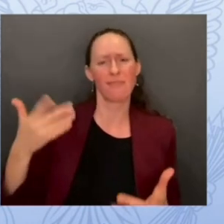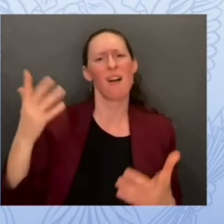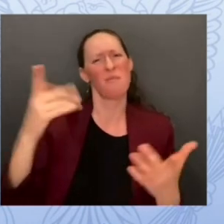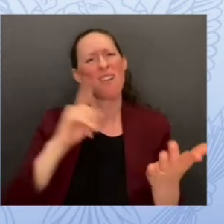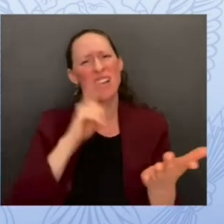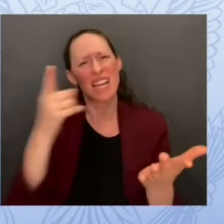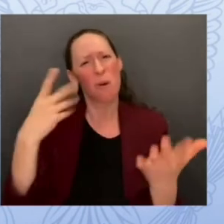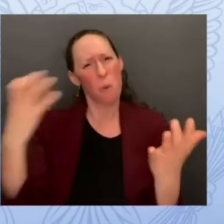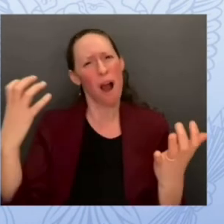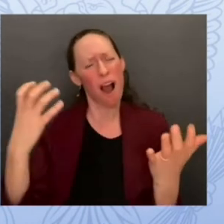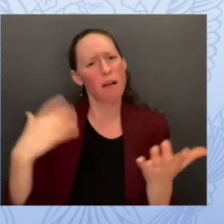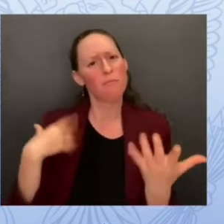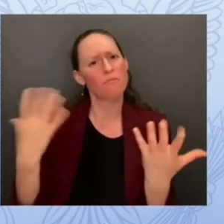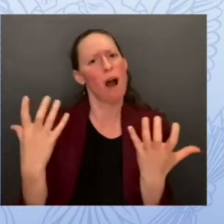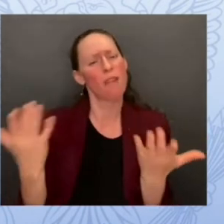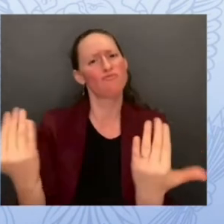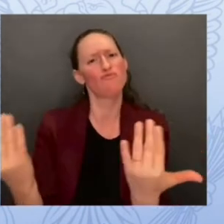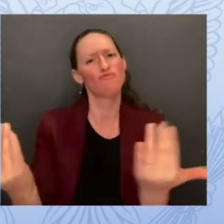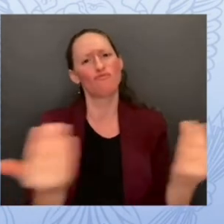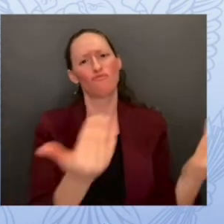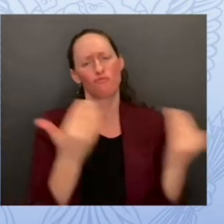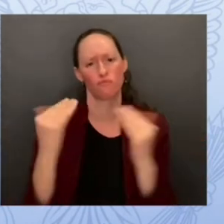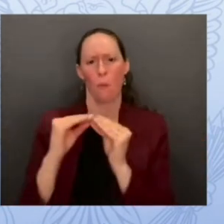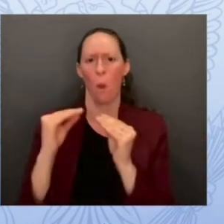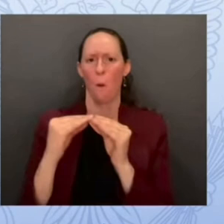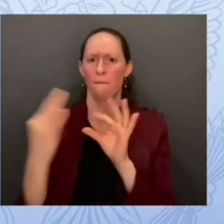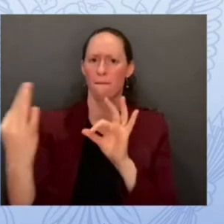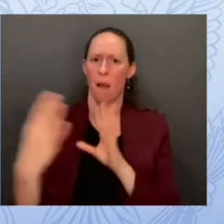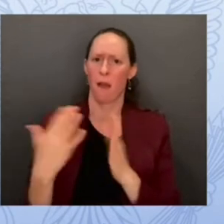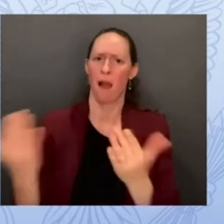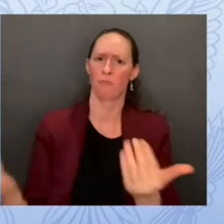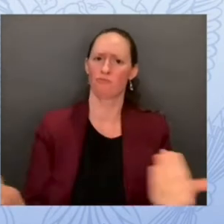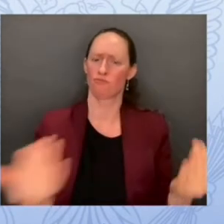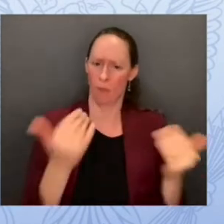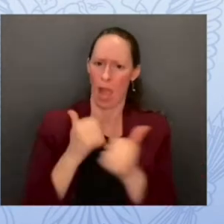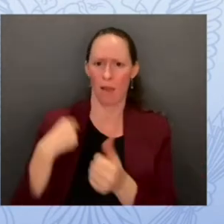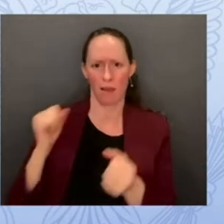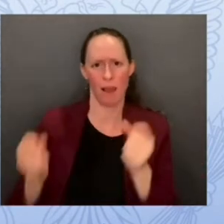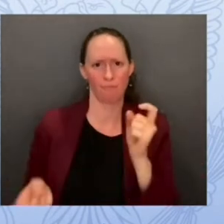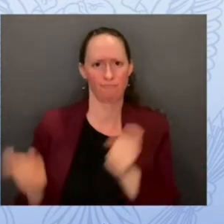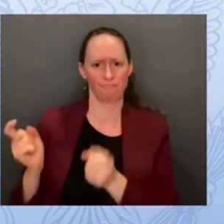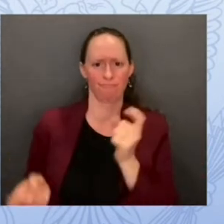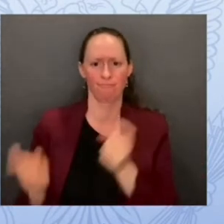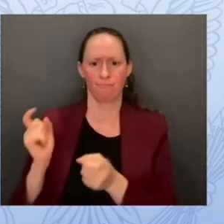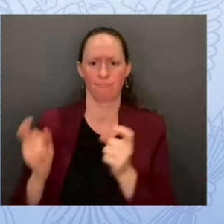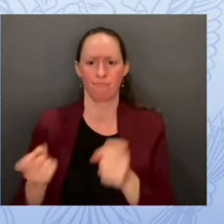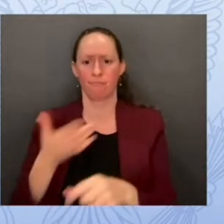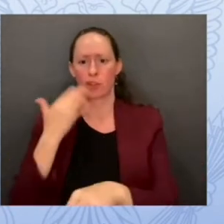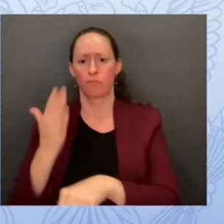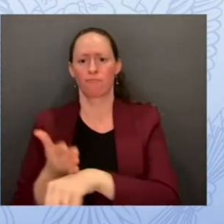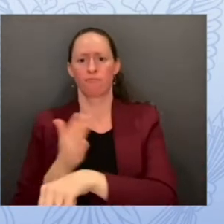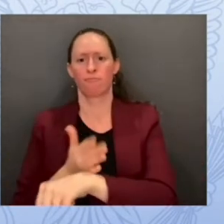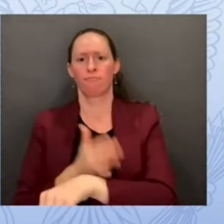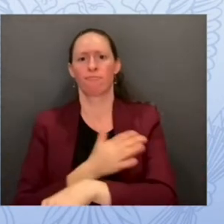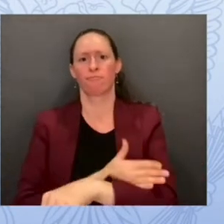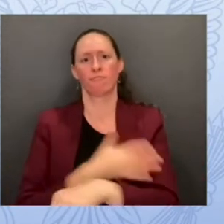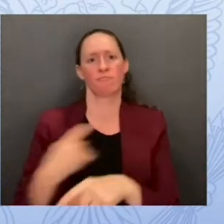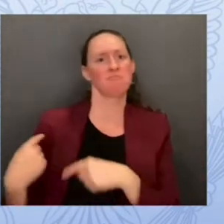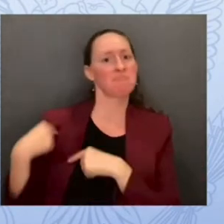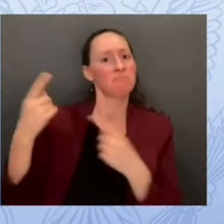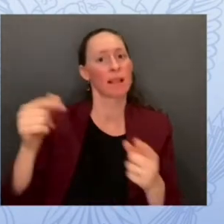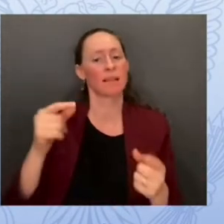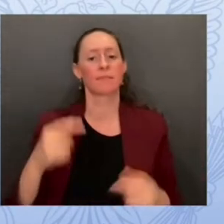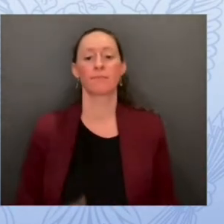is something that we absolutely have to do as a team uh just a couple things on what we've done and what we are doing as the secretary mentioned